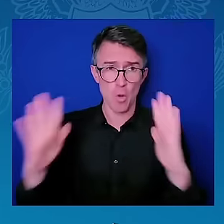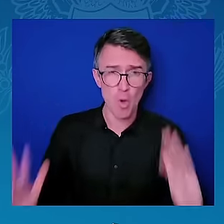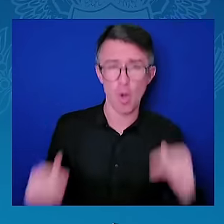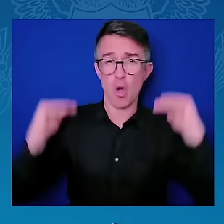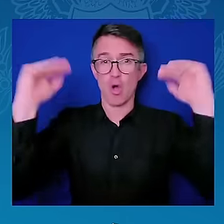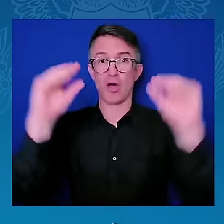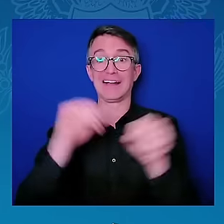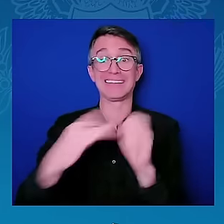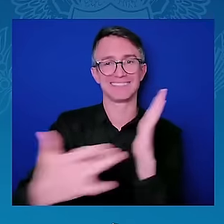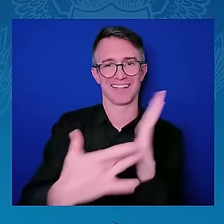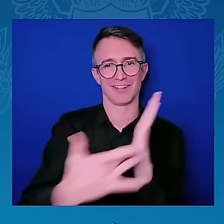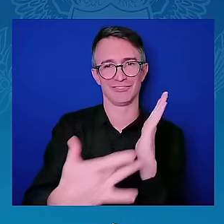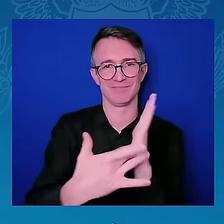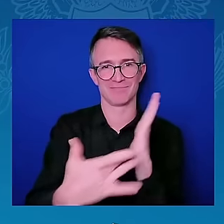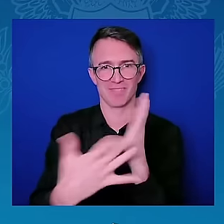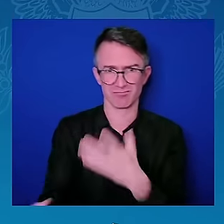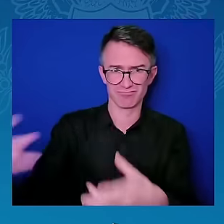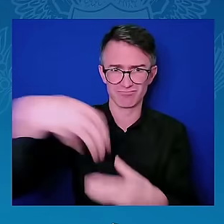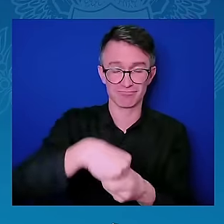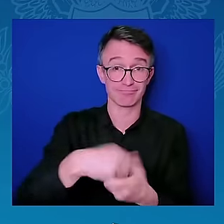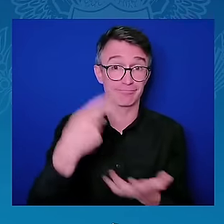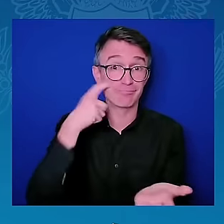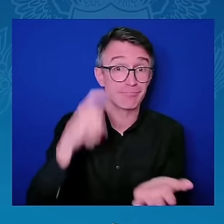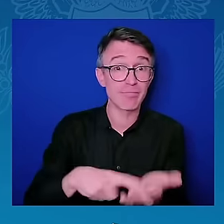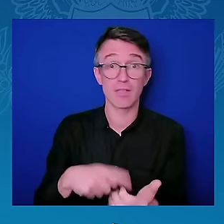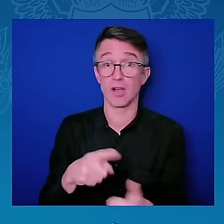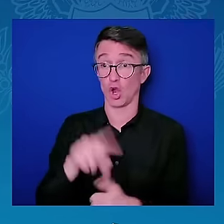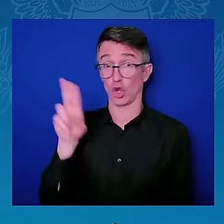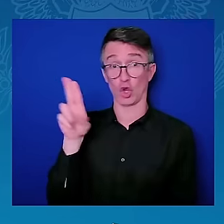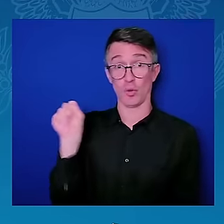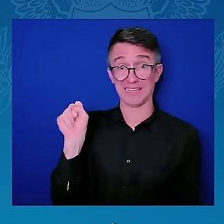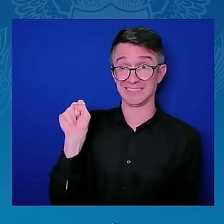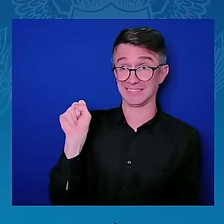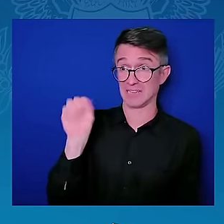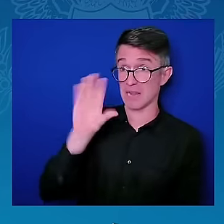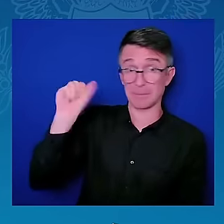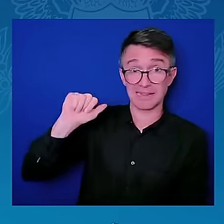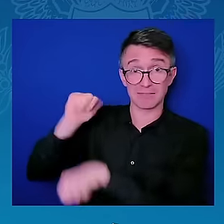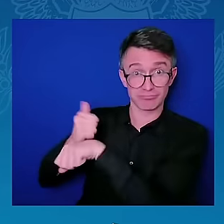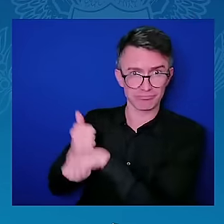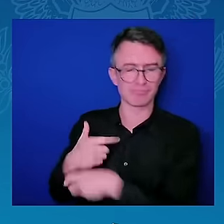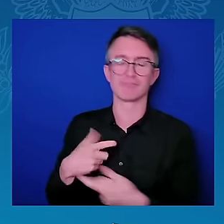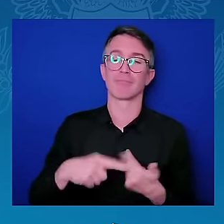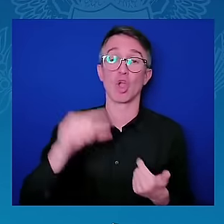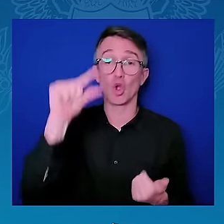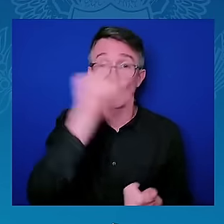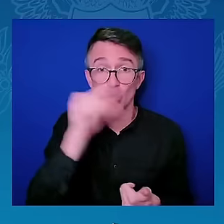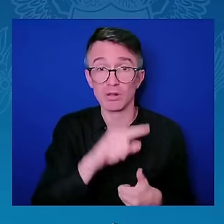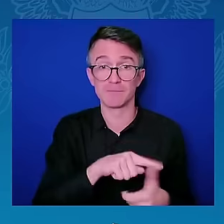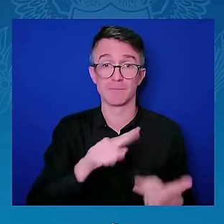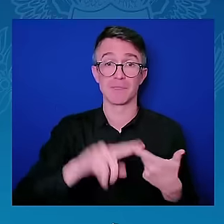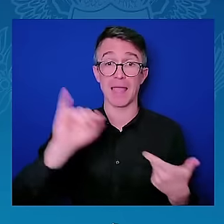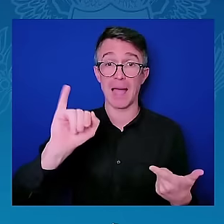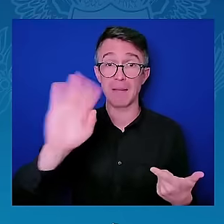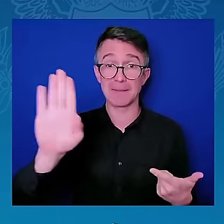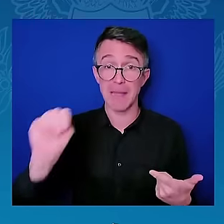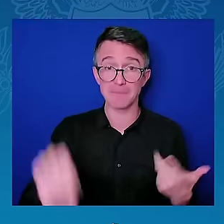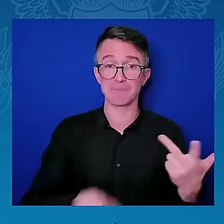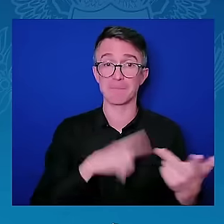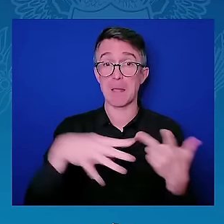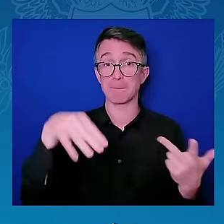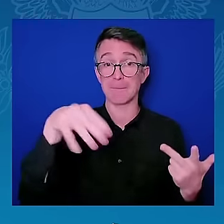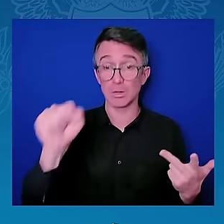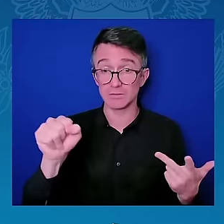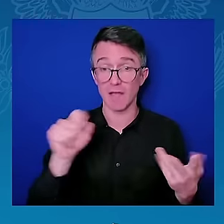have played and will play in the business ecosystem there. To foster even greater innovation, innovation,